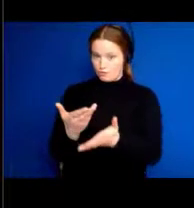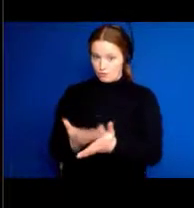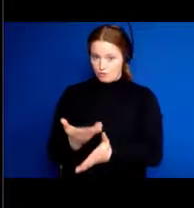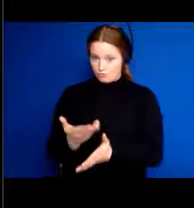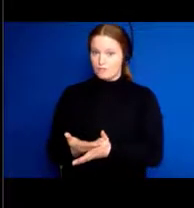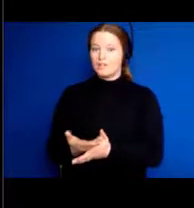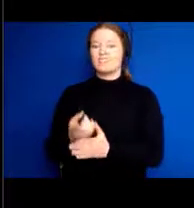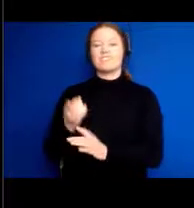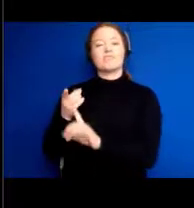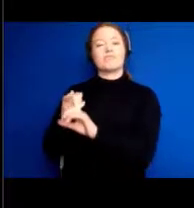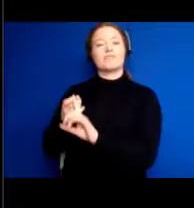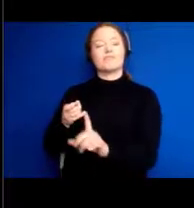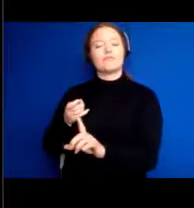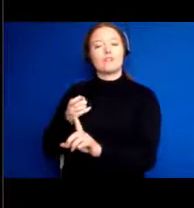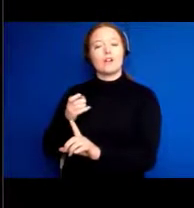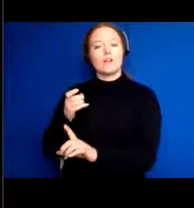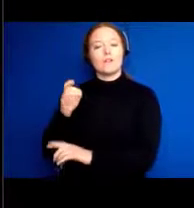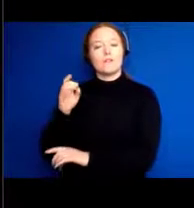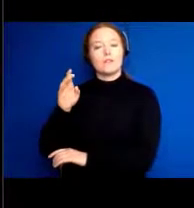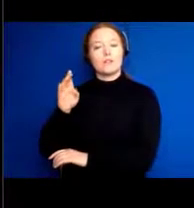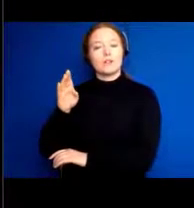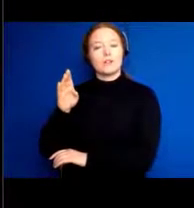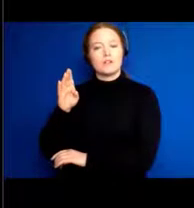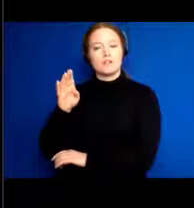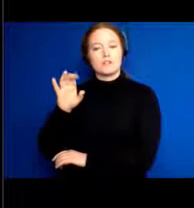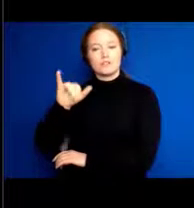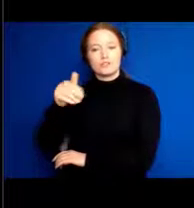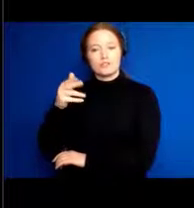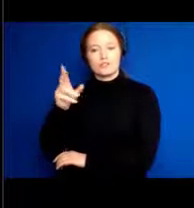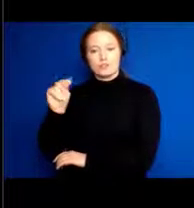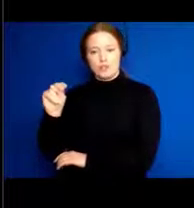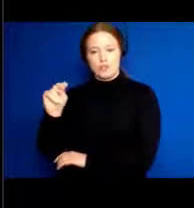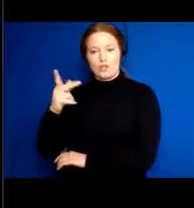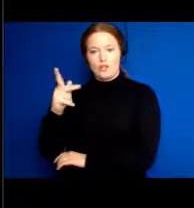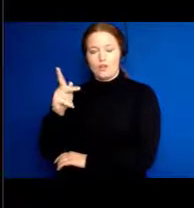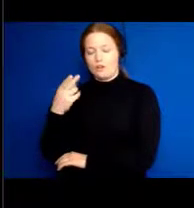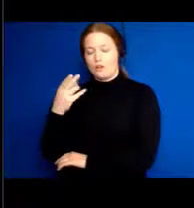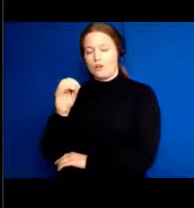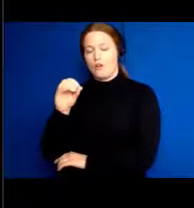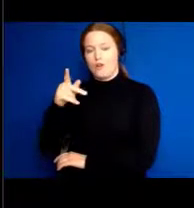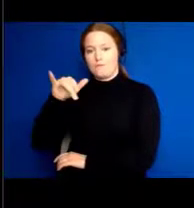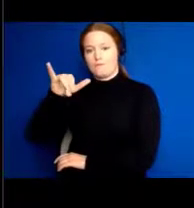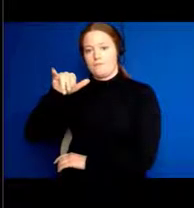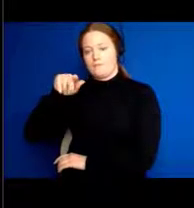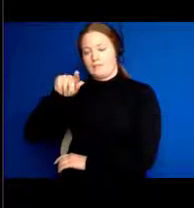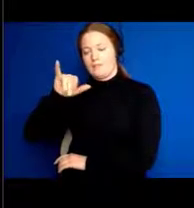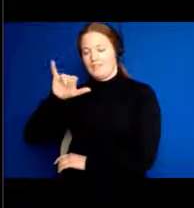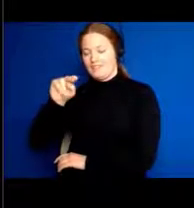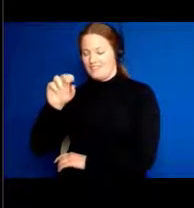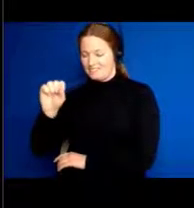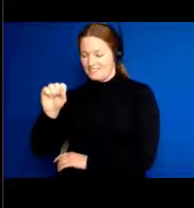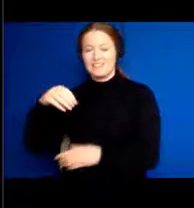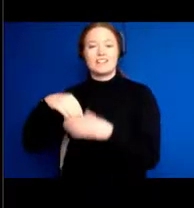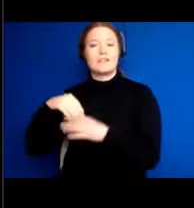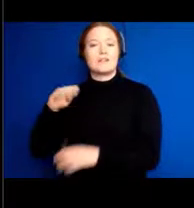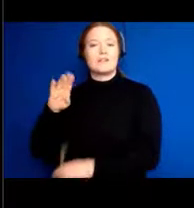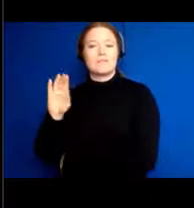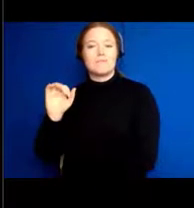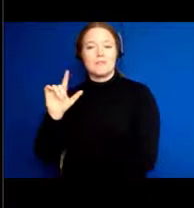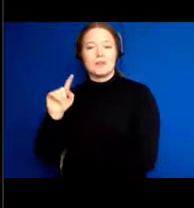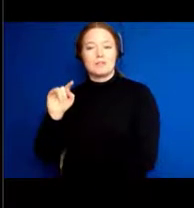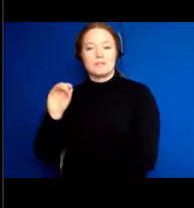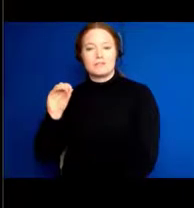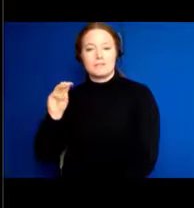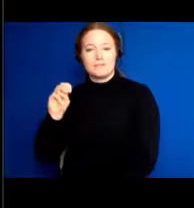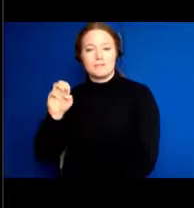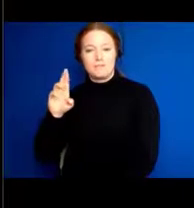by a researcher called Michelle Carlson. She has a treatment, an intervention, if you